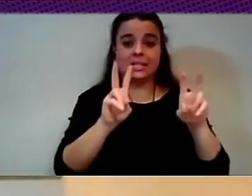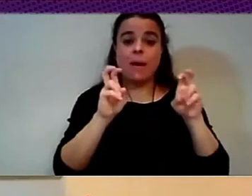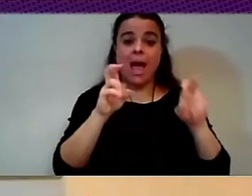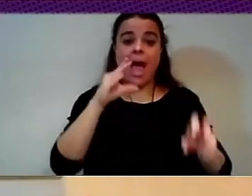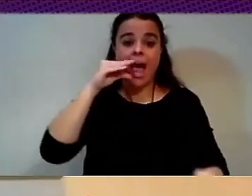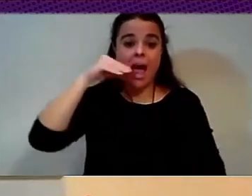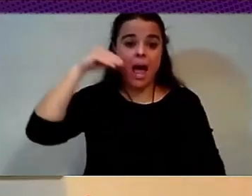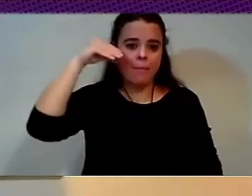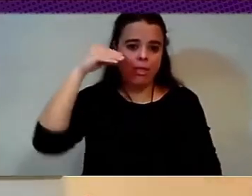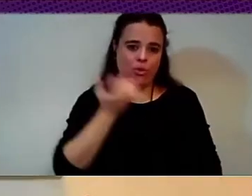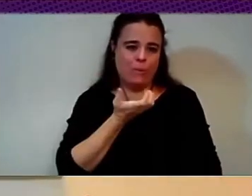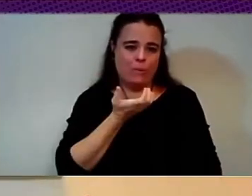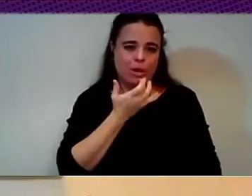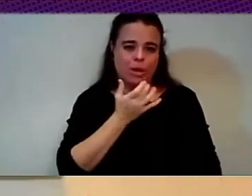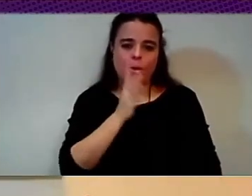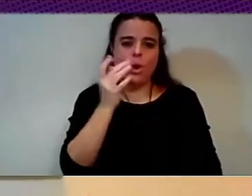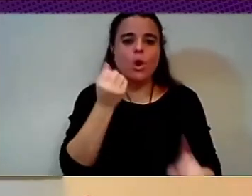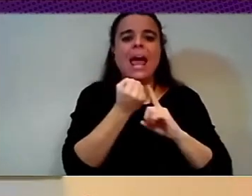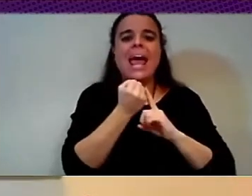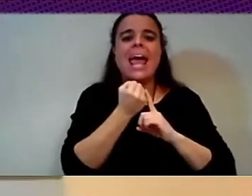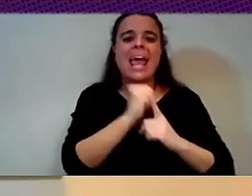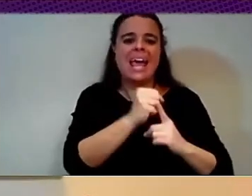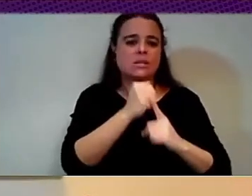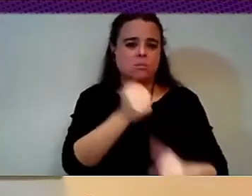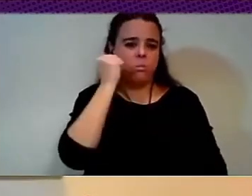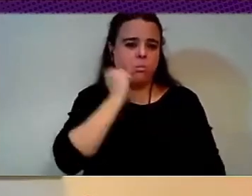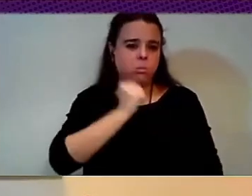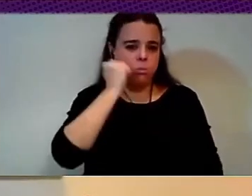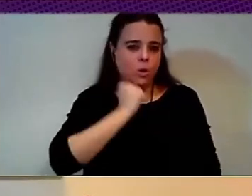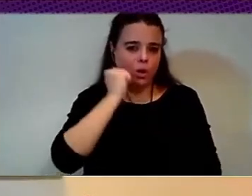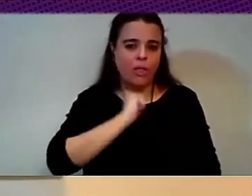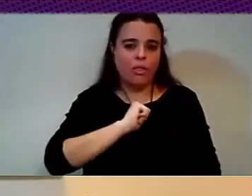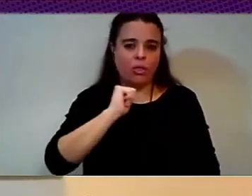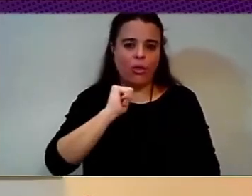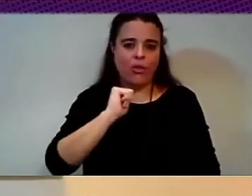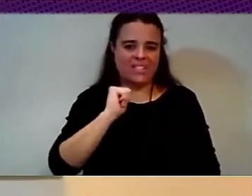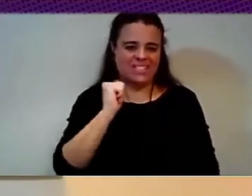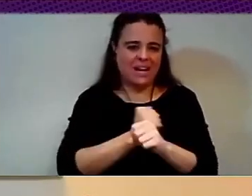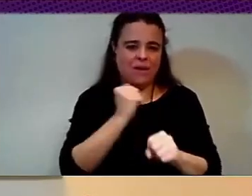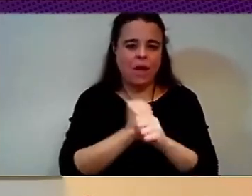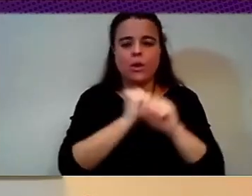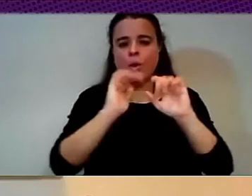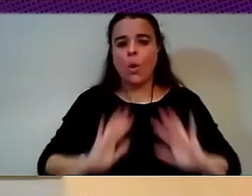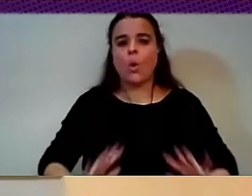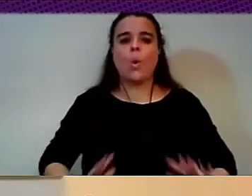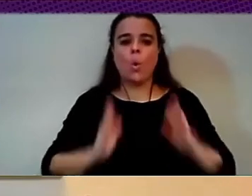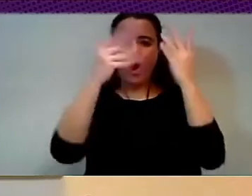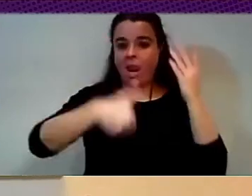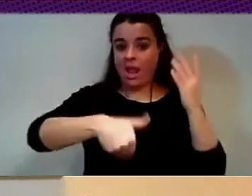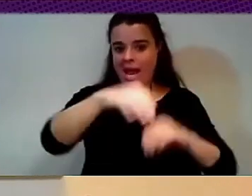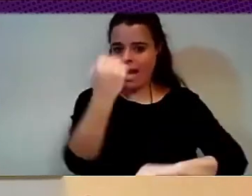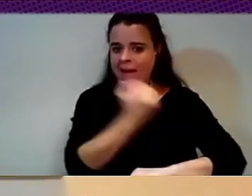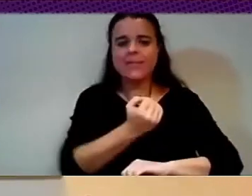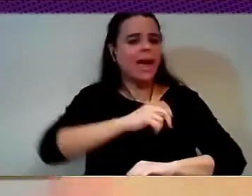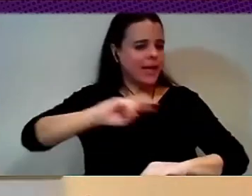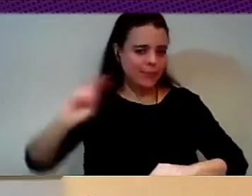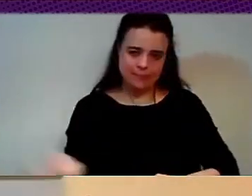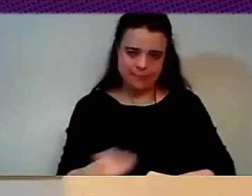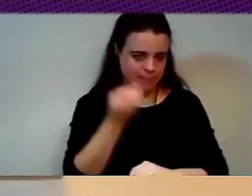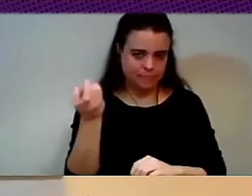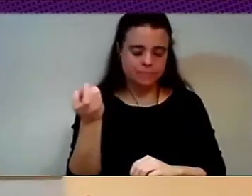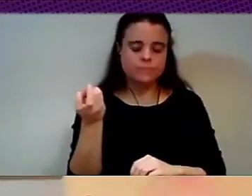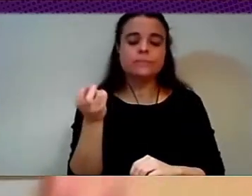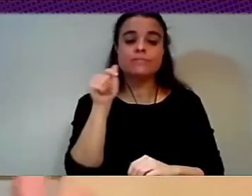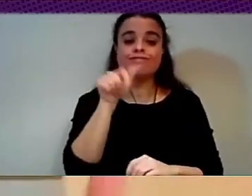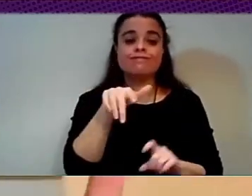there was this strike during Christmas. I mean, we have to also consider that these companies during the pandemic, for all of us, this was a shock. For them,